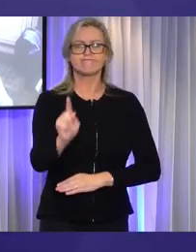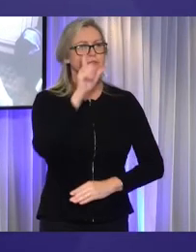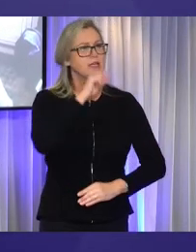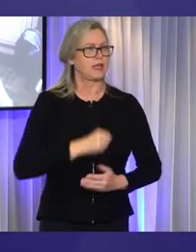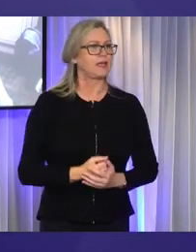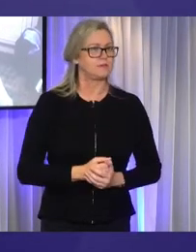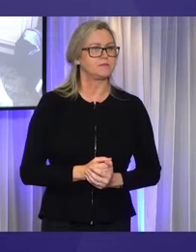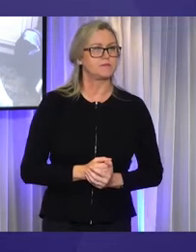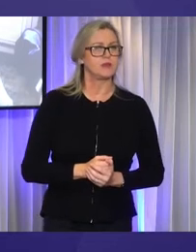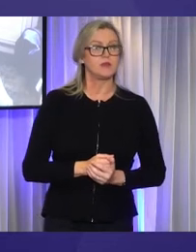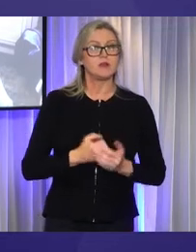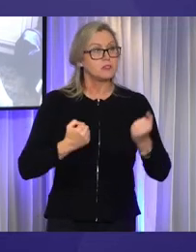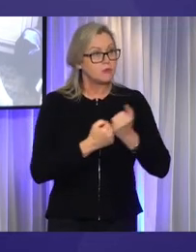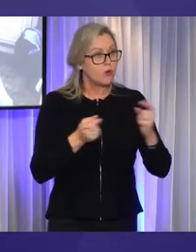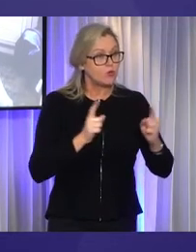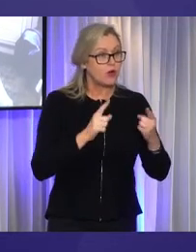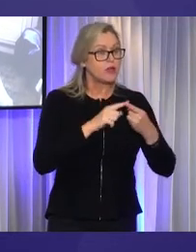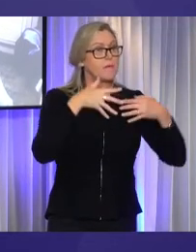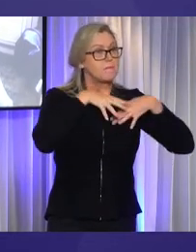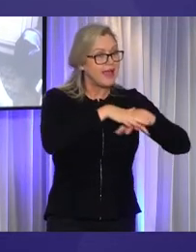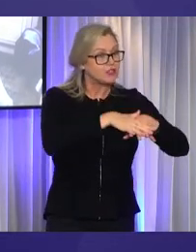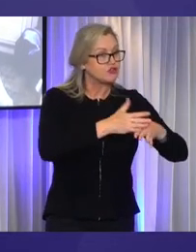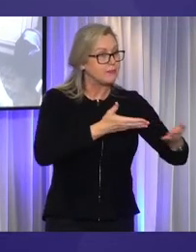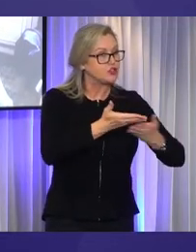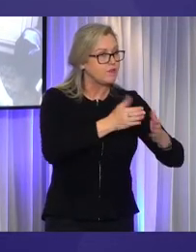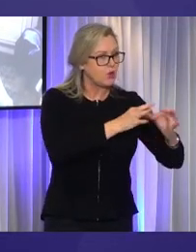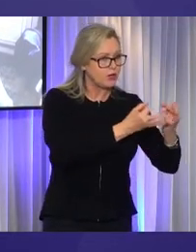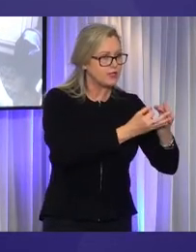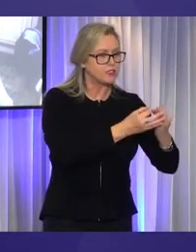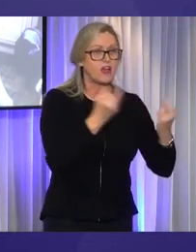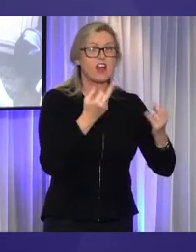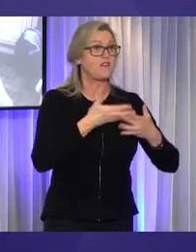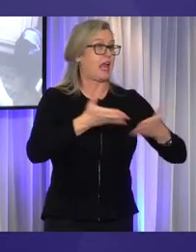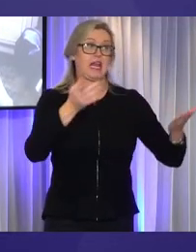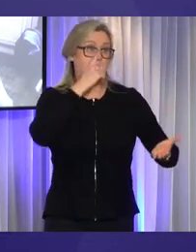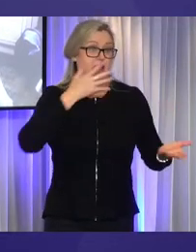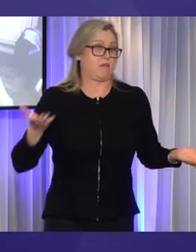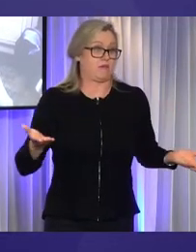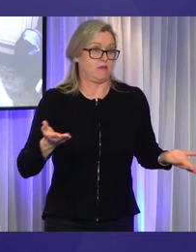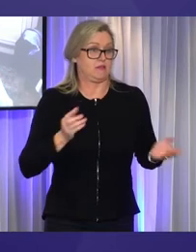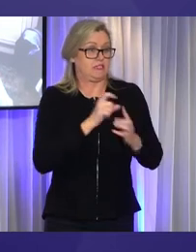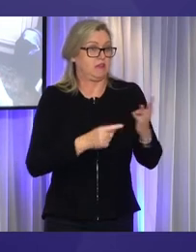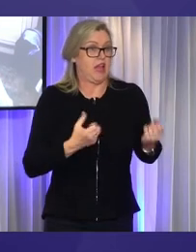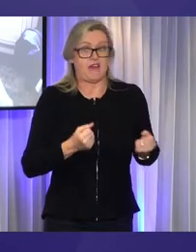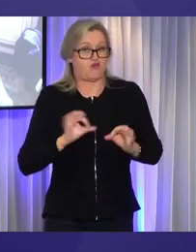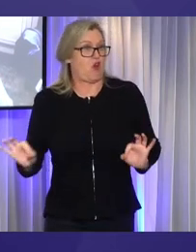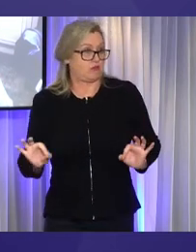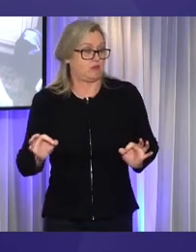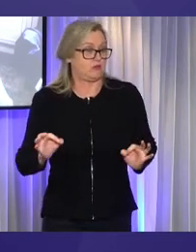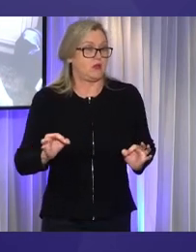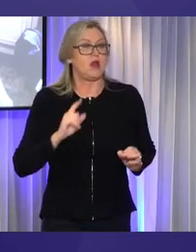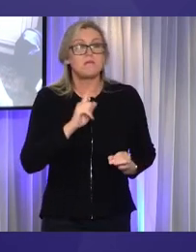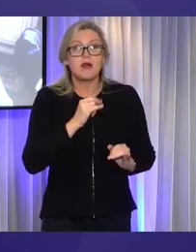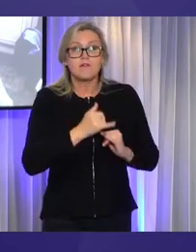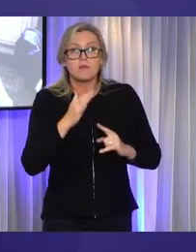Supports include mainstream services available to anyone. It is noted it is